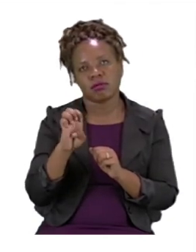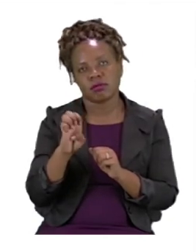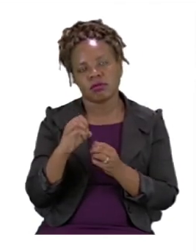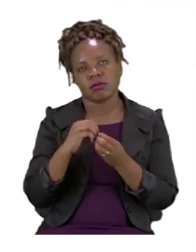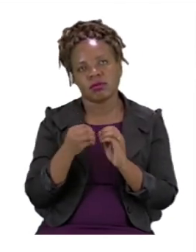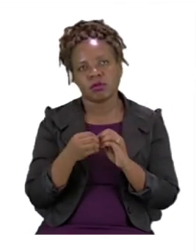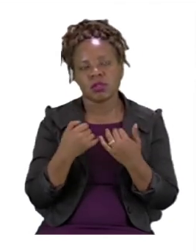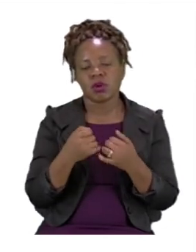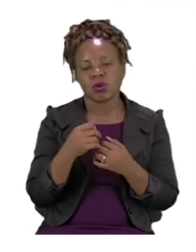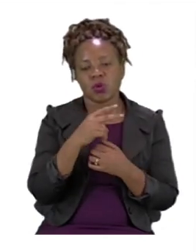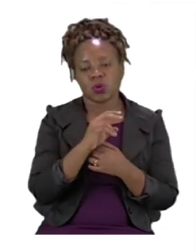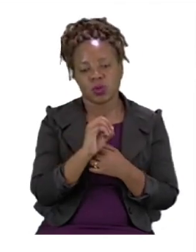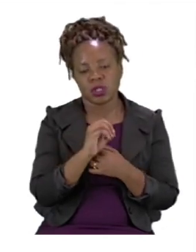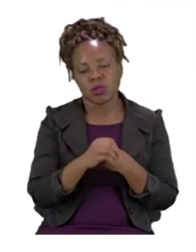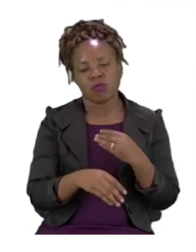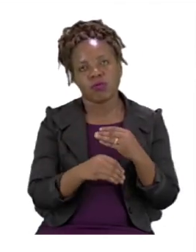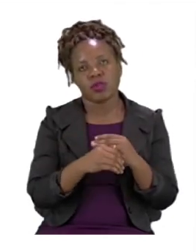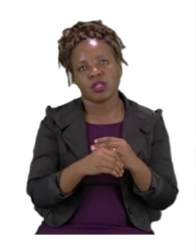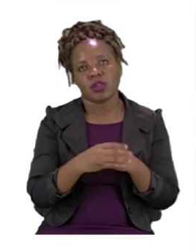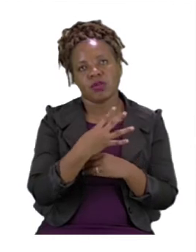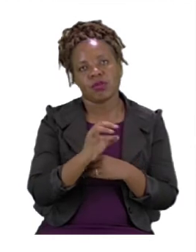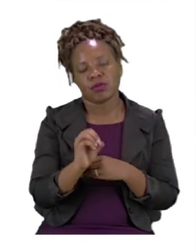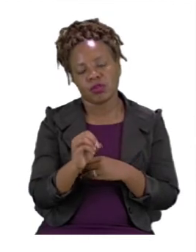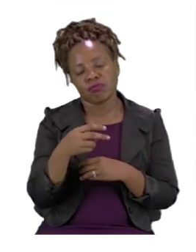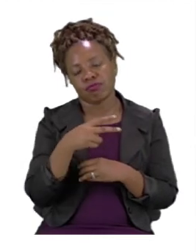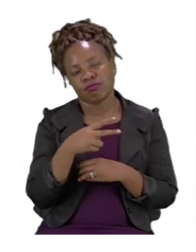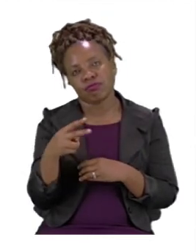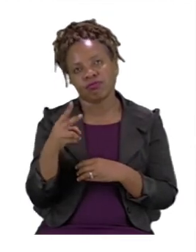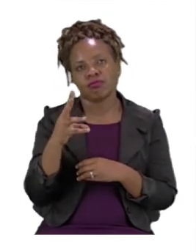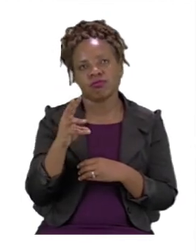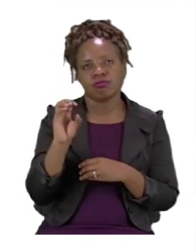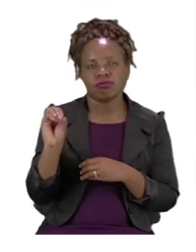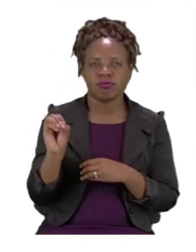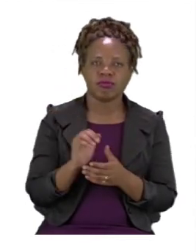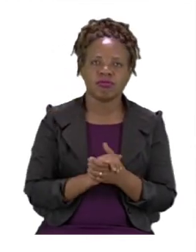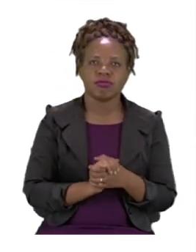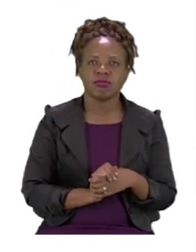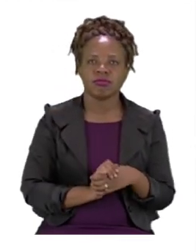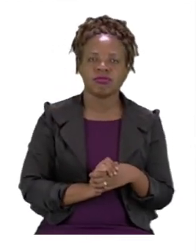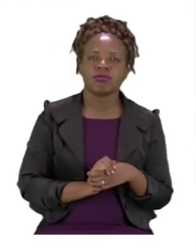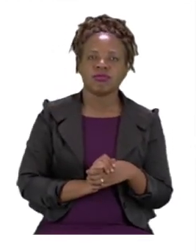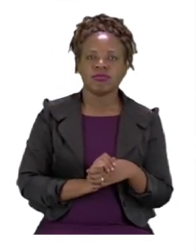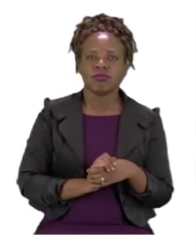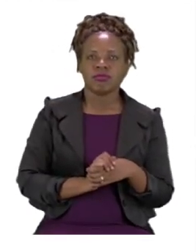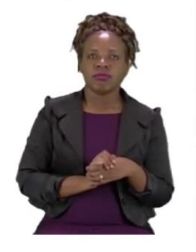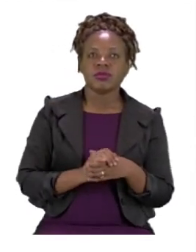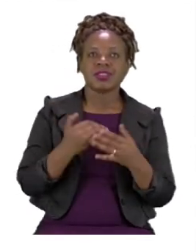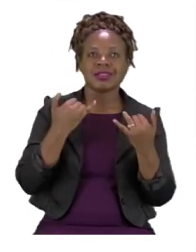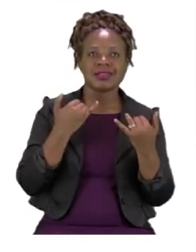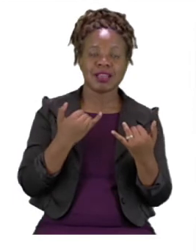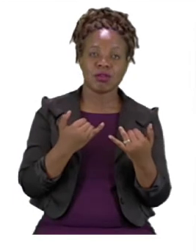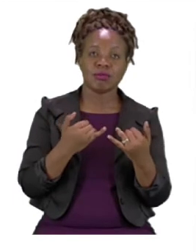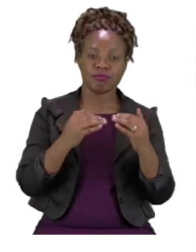40 equals 60. It is now going to be our job to change